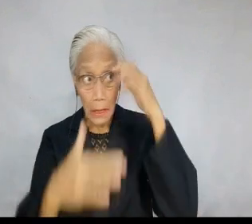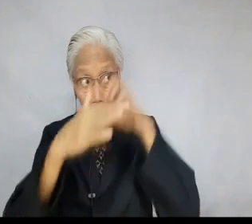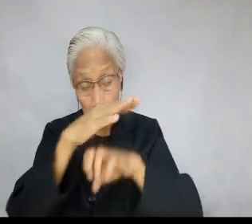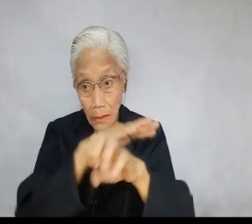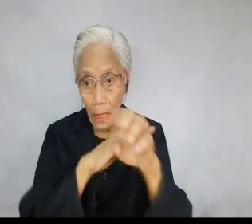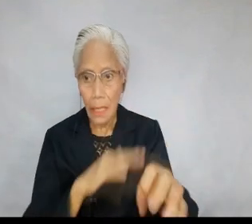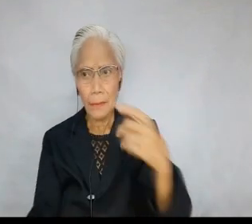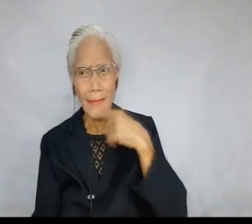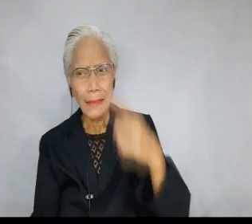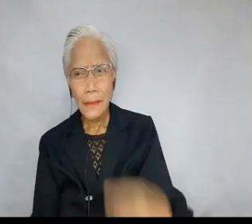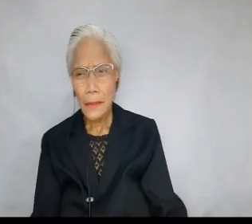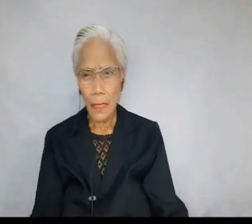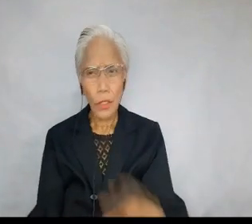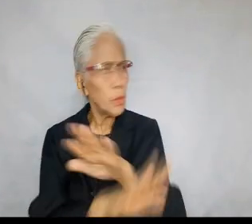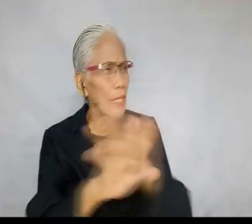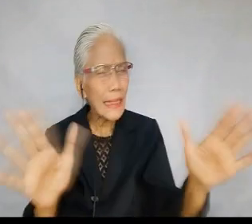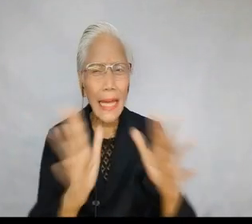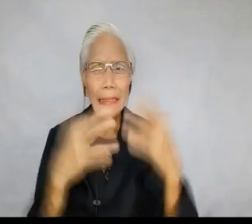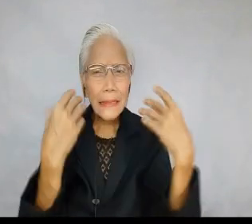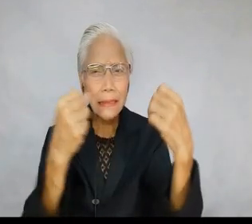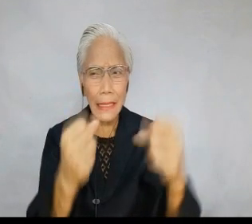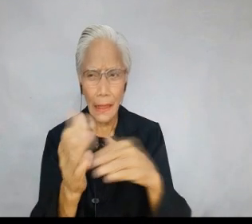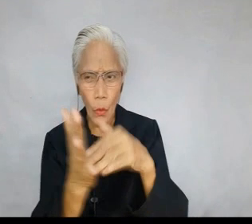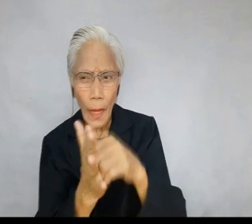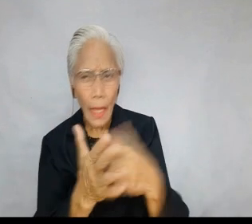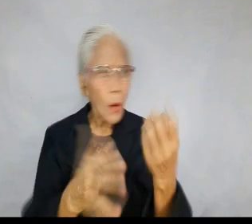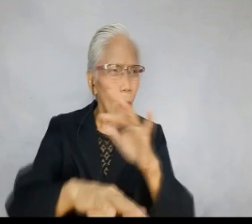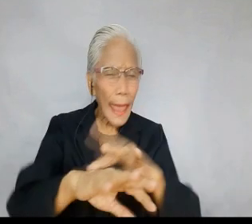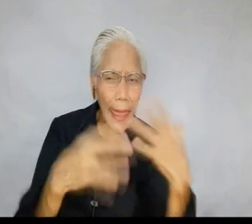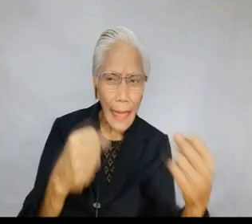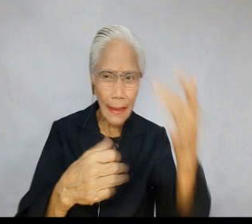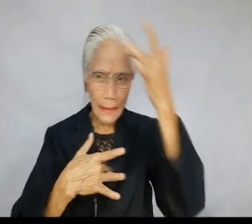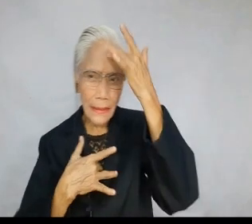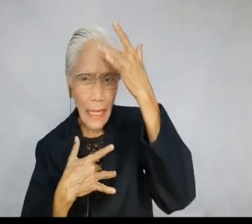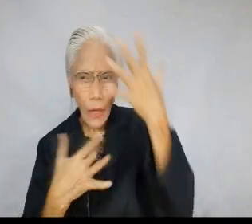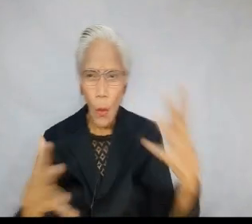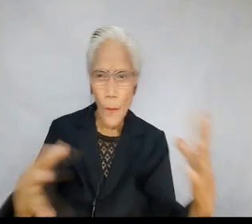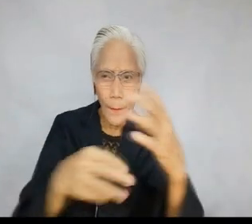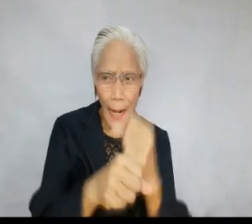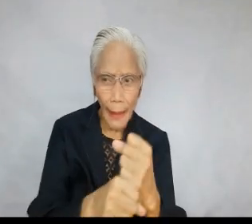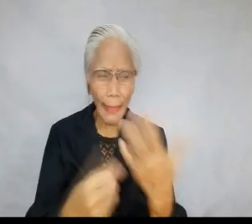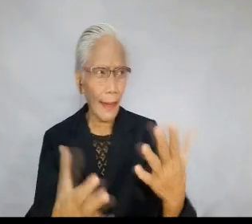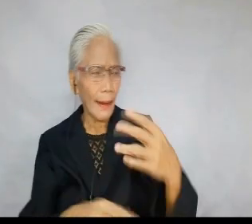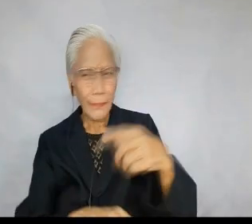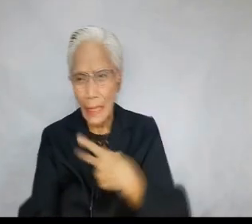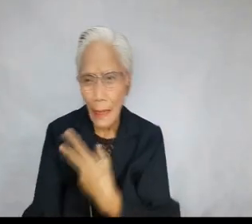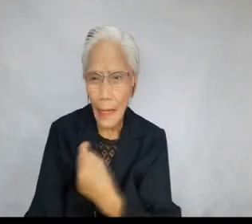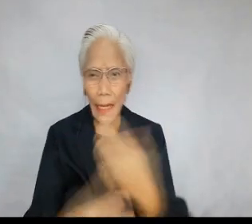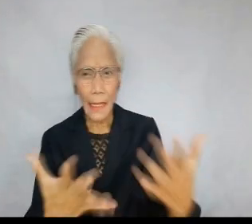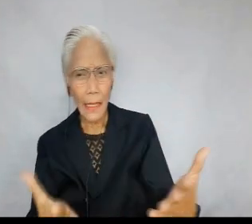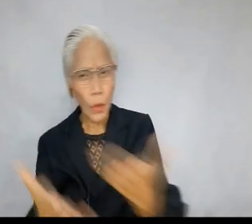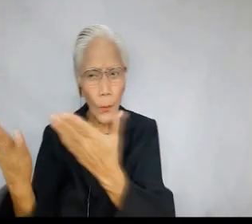16. We rid of Ezekiel's message against the Shepherd of Israel. 17. You did not strengthen the weak, nor heal the sick, nor